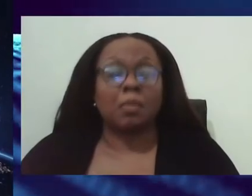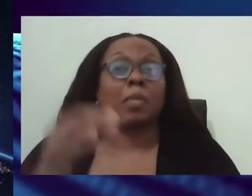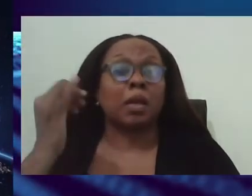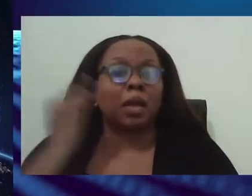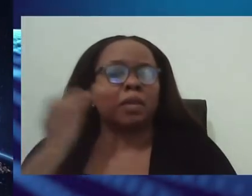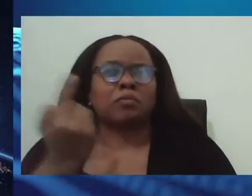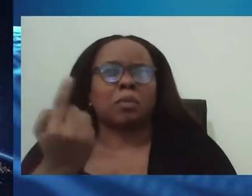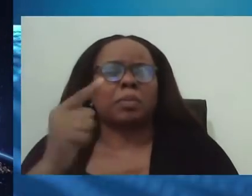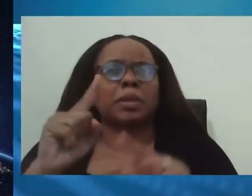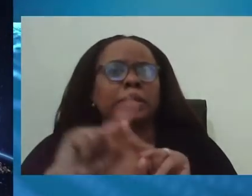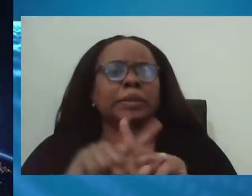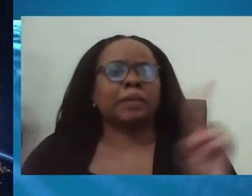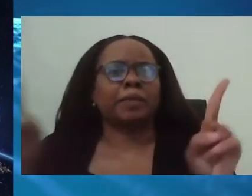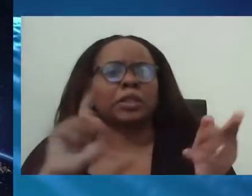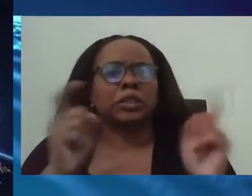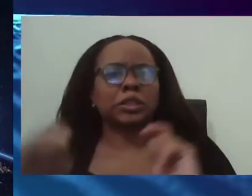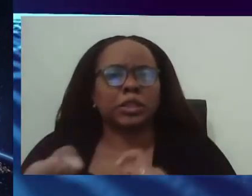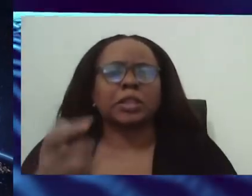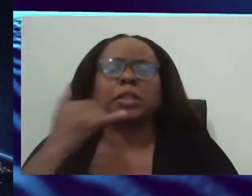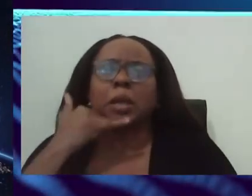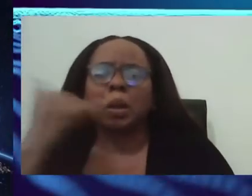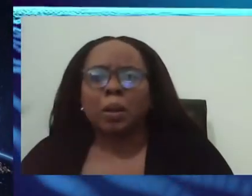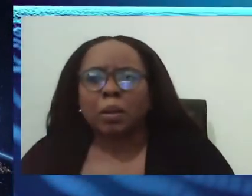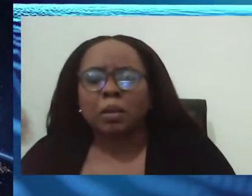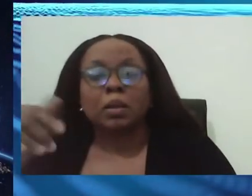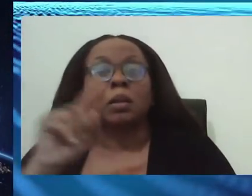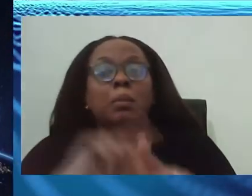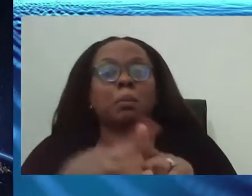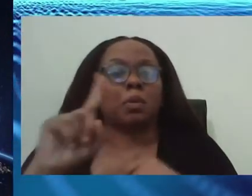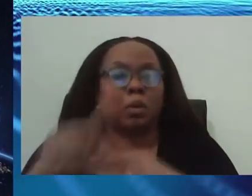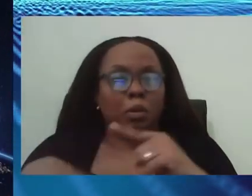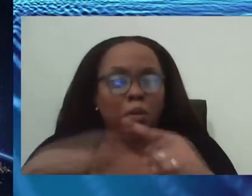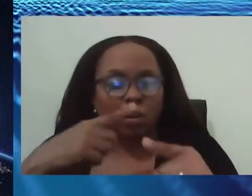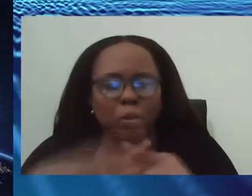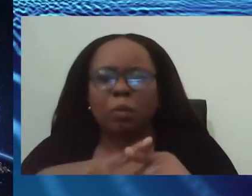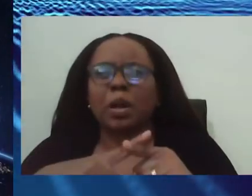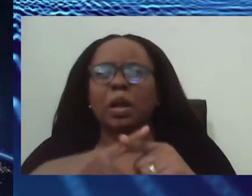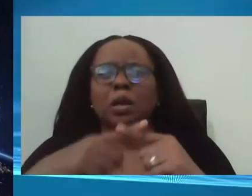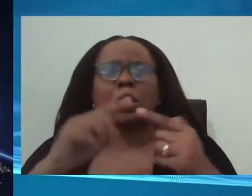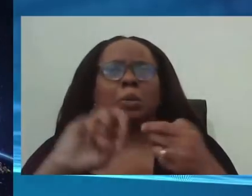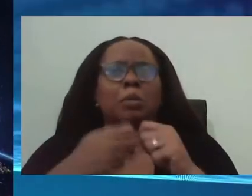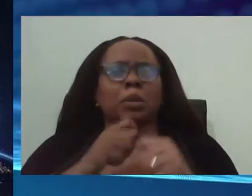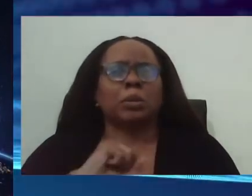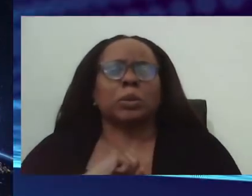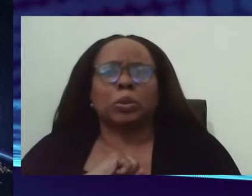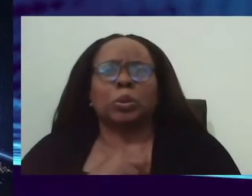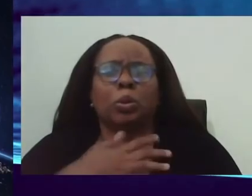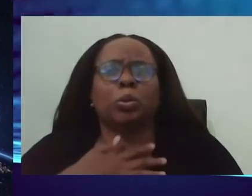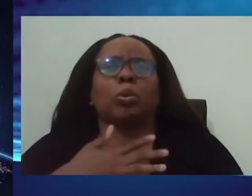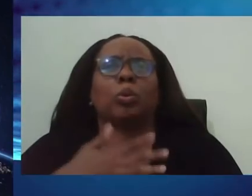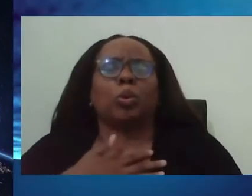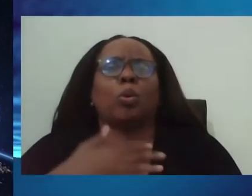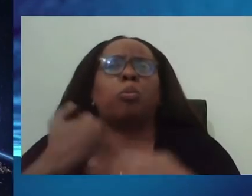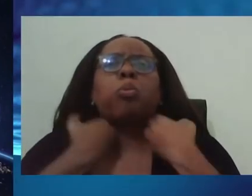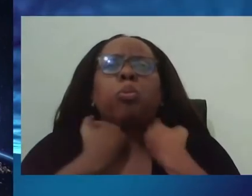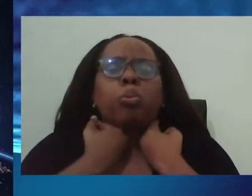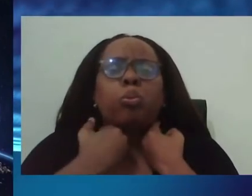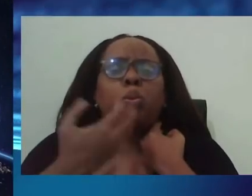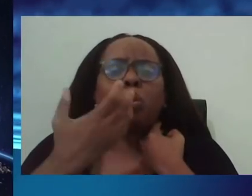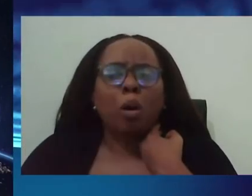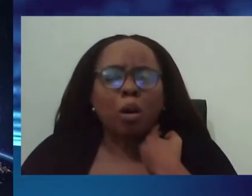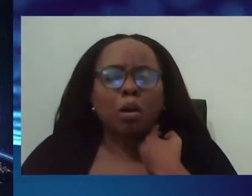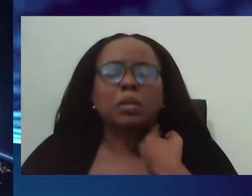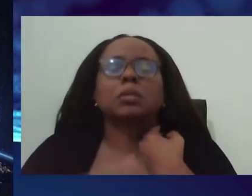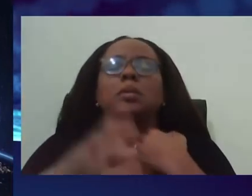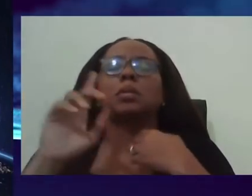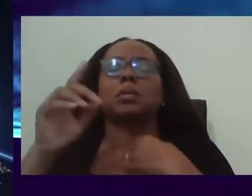they notify personnel, and it's only when they become symptomatic and they're having challenges that they reach out. We still want to give that very personal touch where